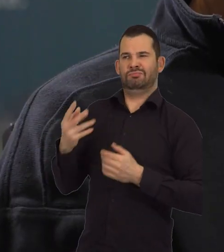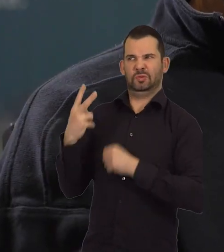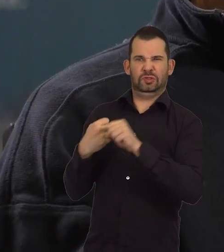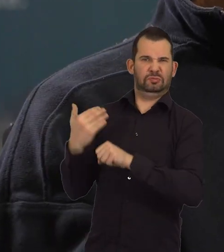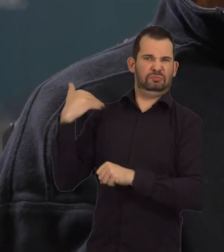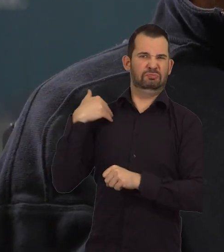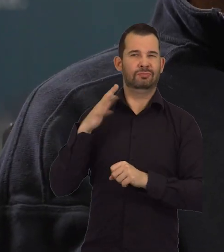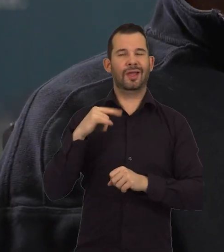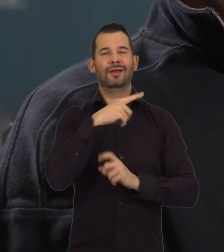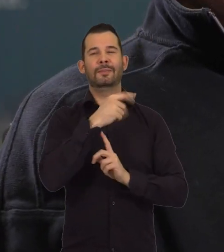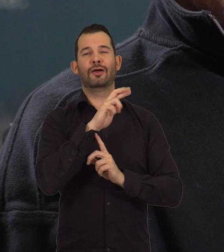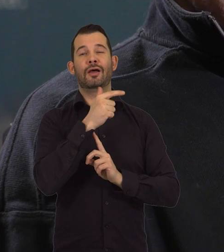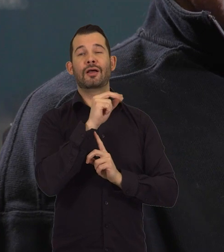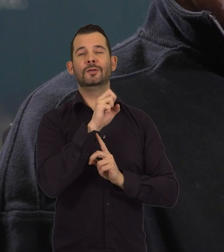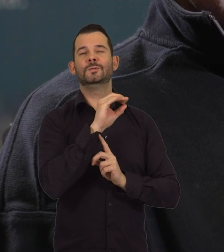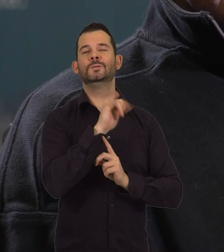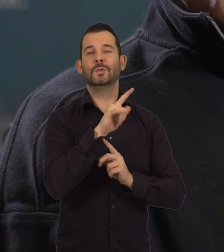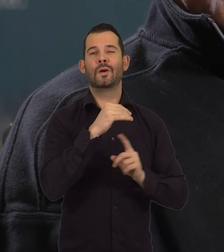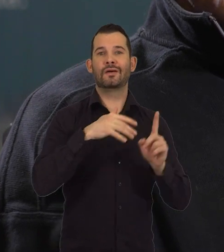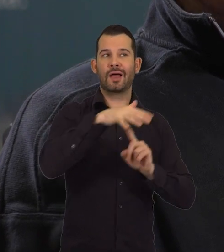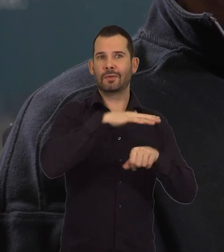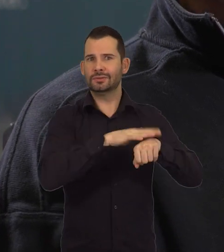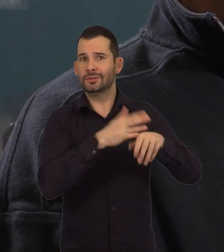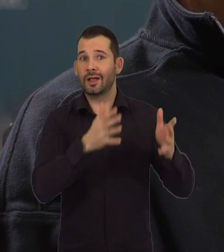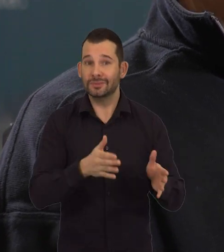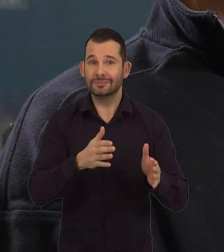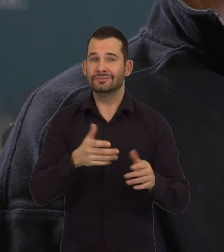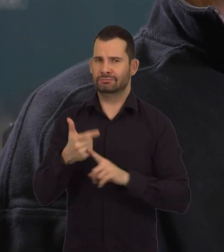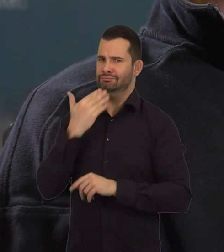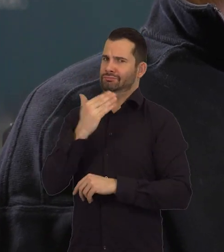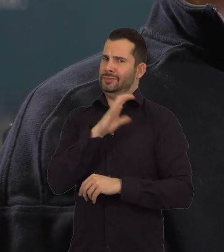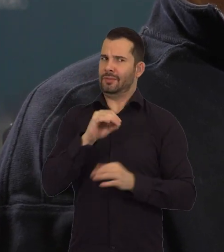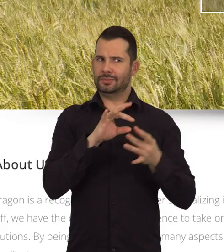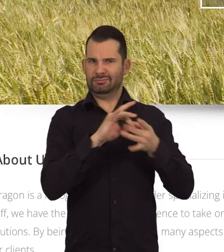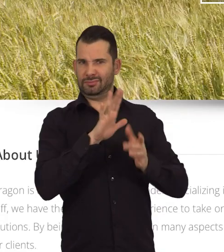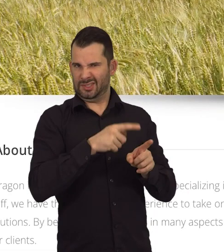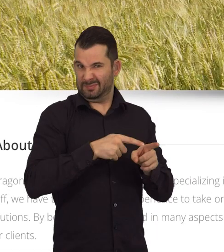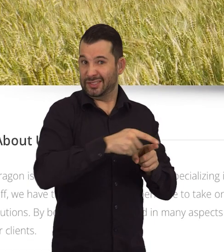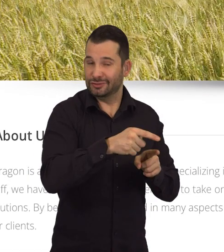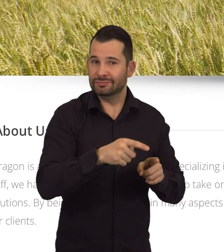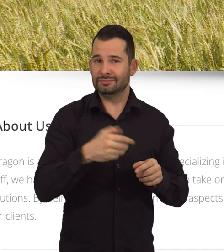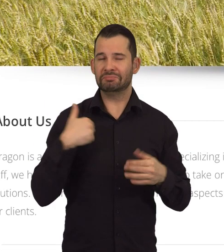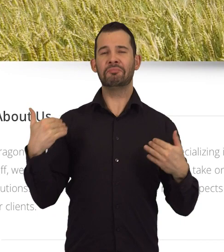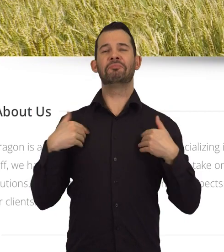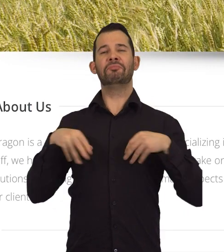by Paragon Soil Environmental Consulting, an excellent company in their specialization.